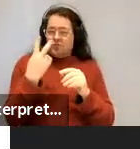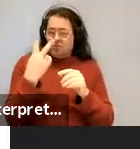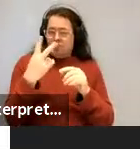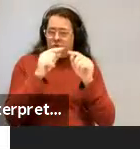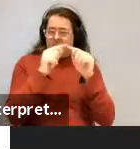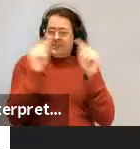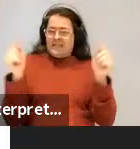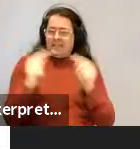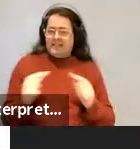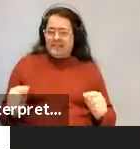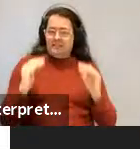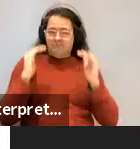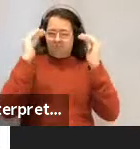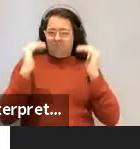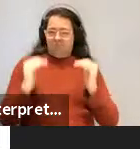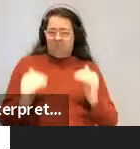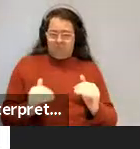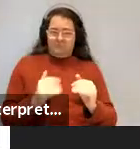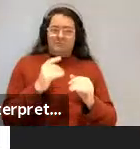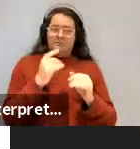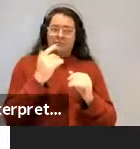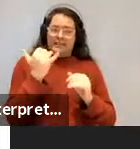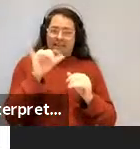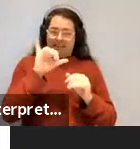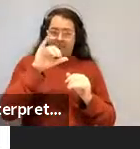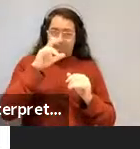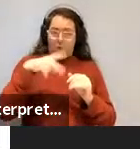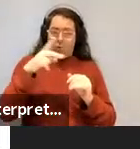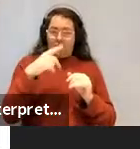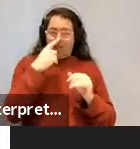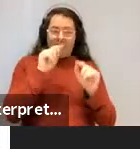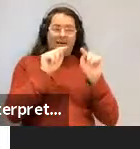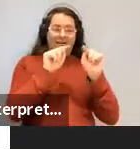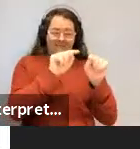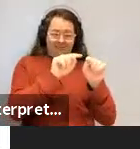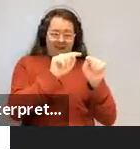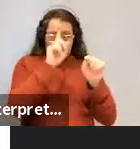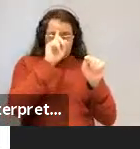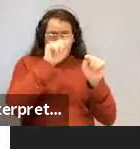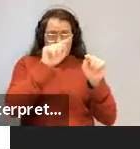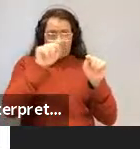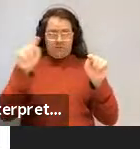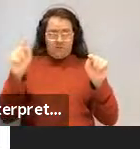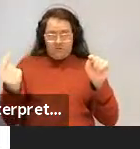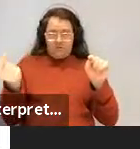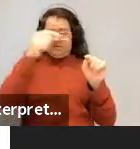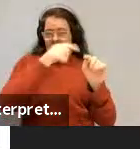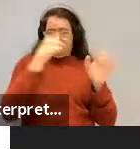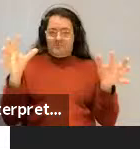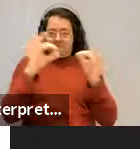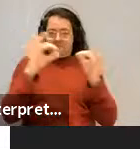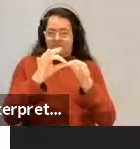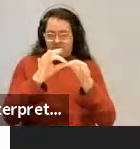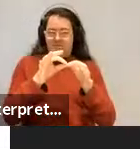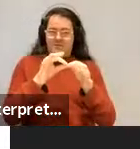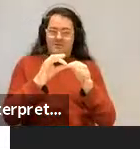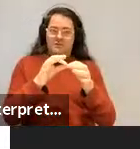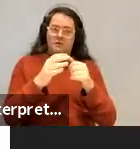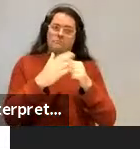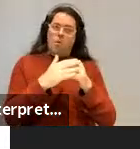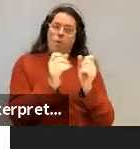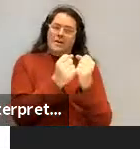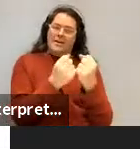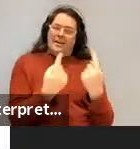one of which has a long distance dependency, which you need to get to the intended meaning, it's hard to ignore a more local dependency